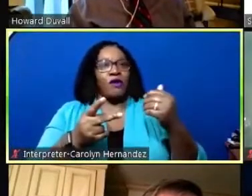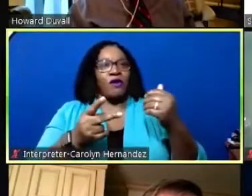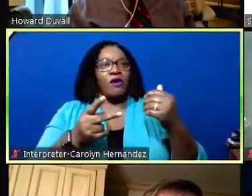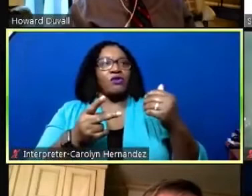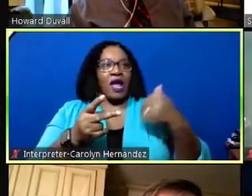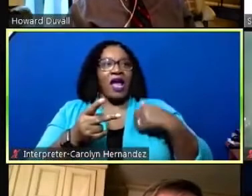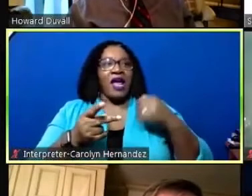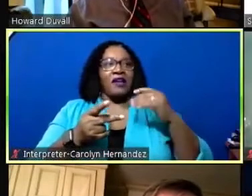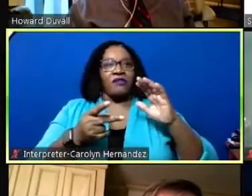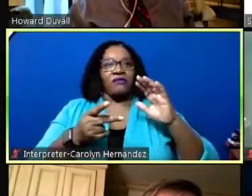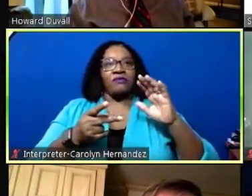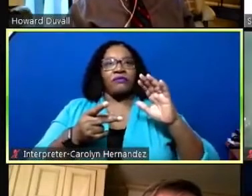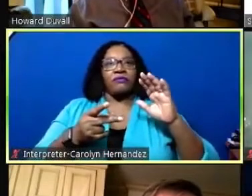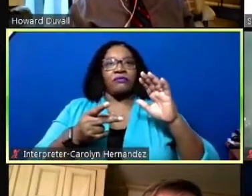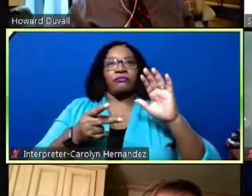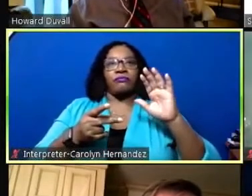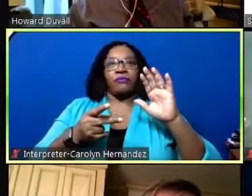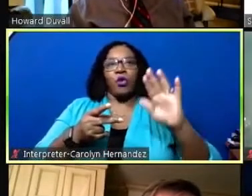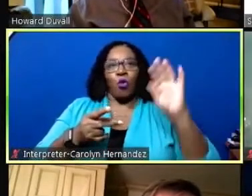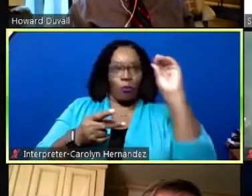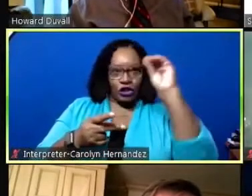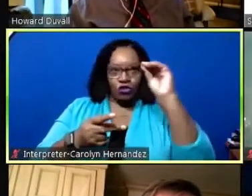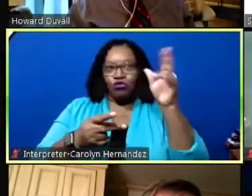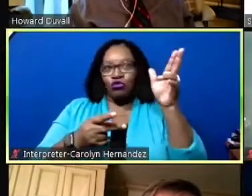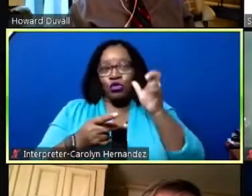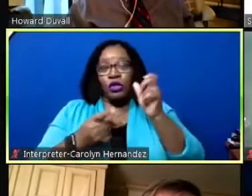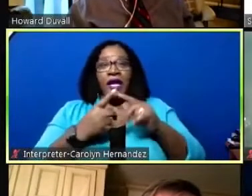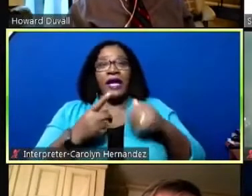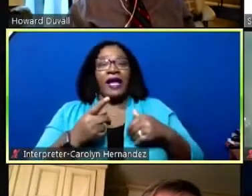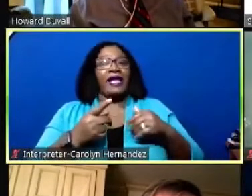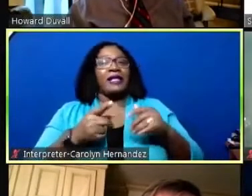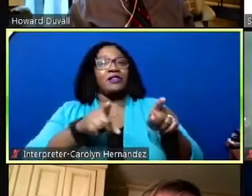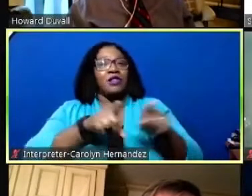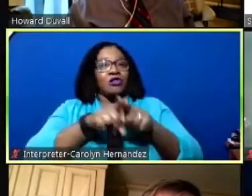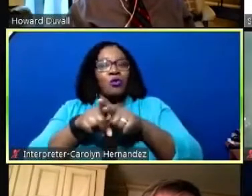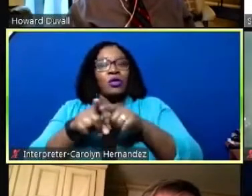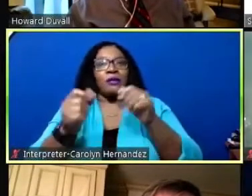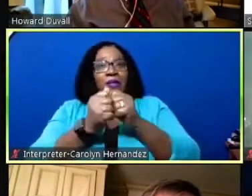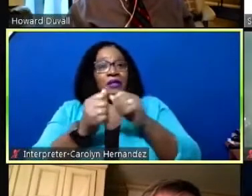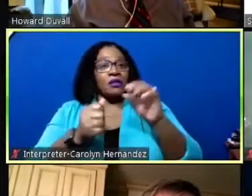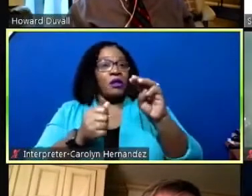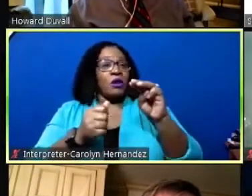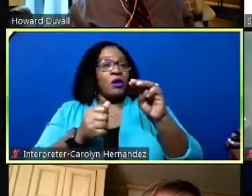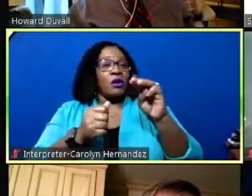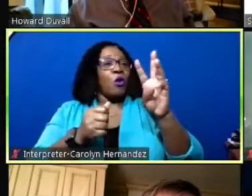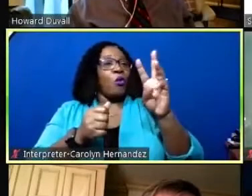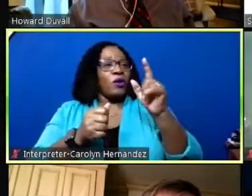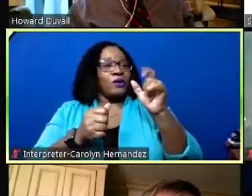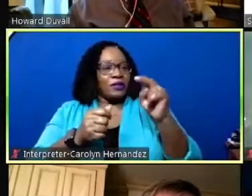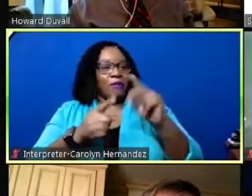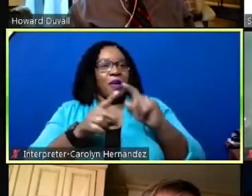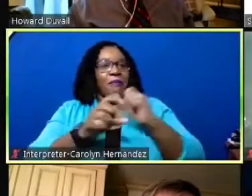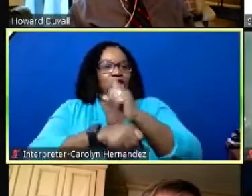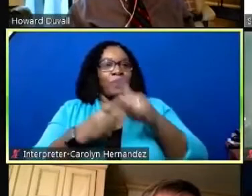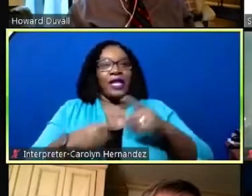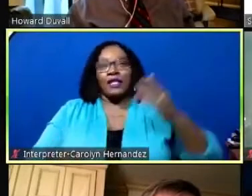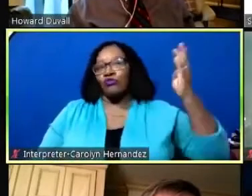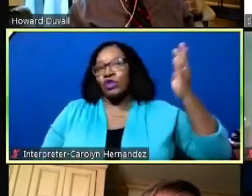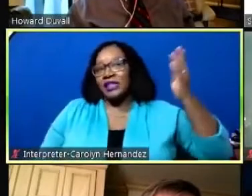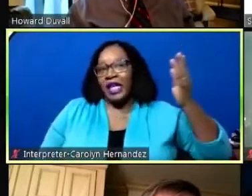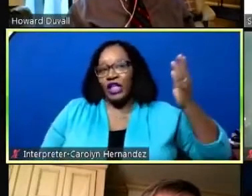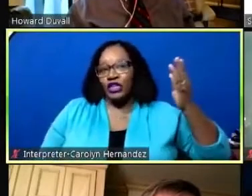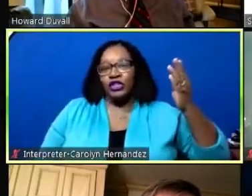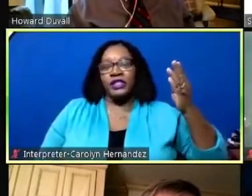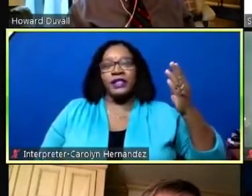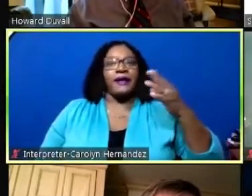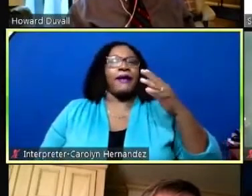their say um obviously i'm sure it's already anticipated ms wilson but let's make sure that uh this presentation the the